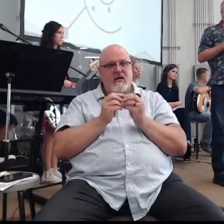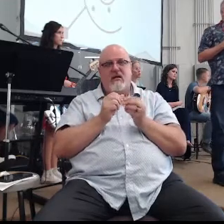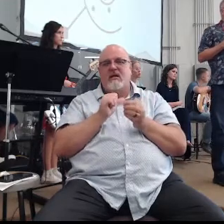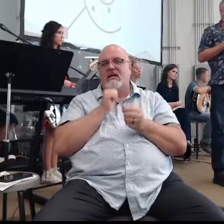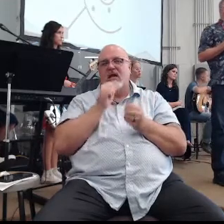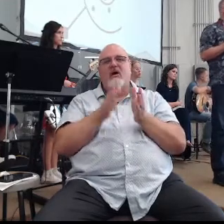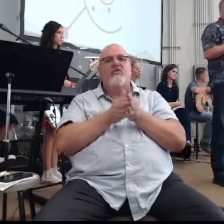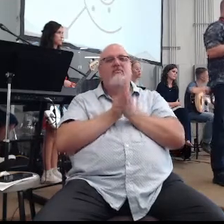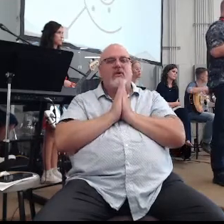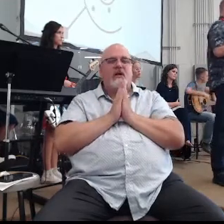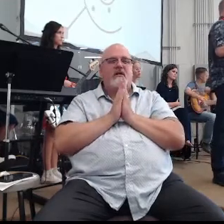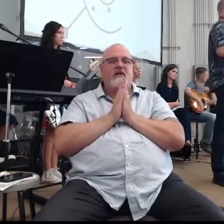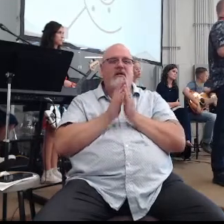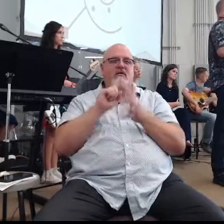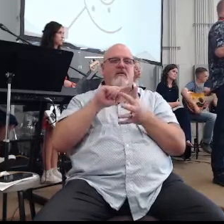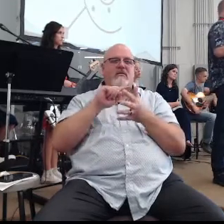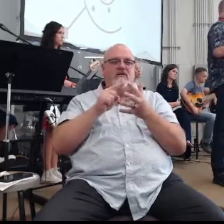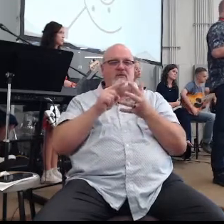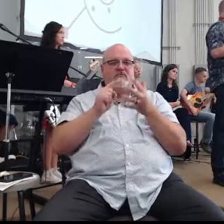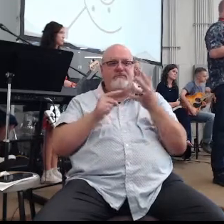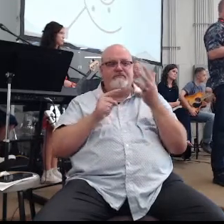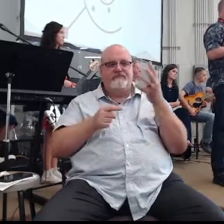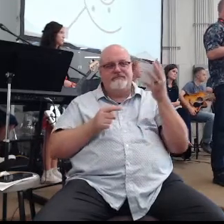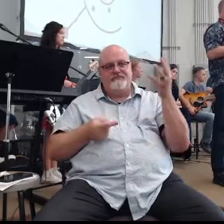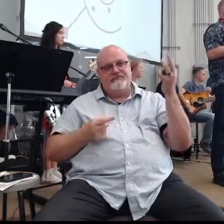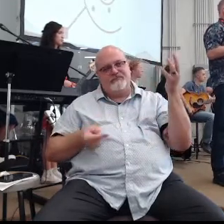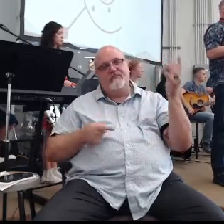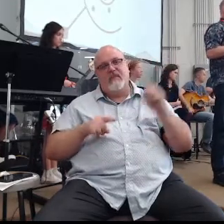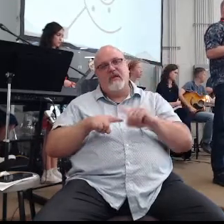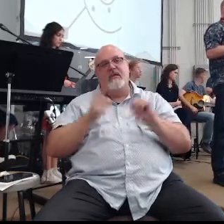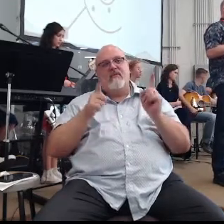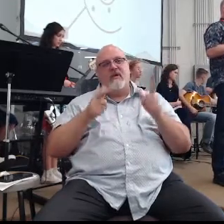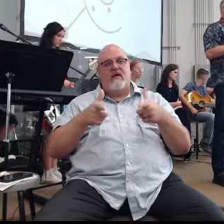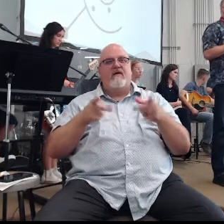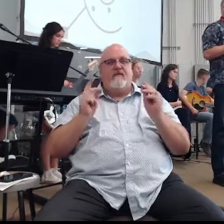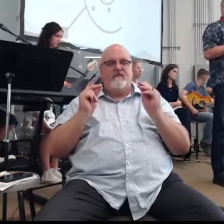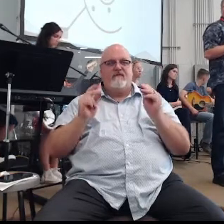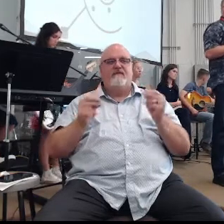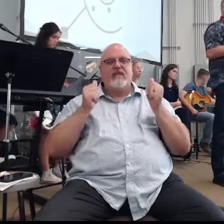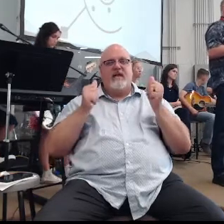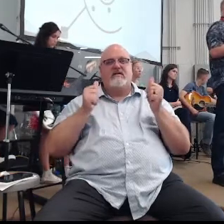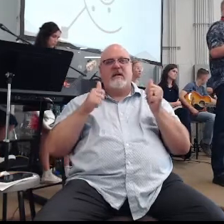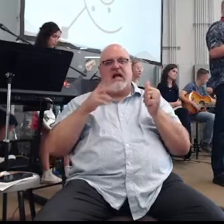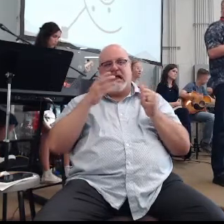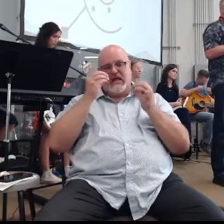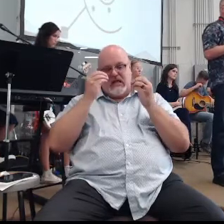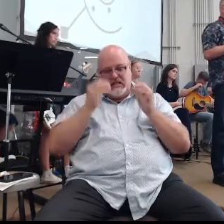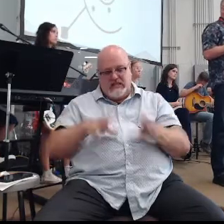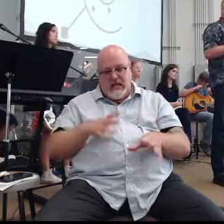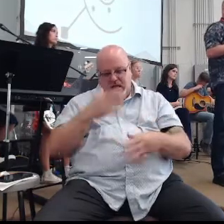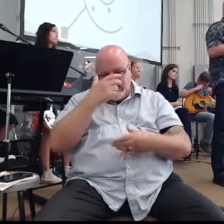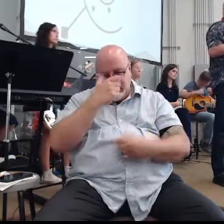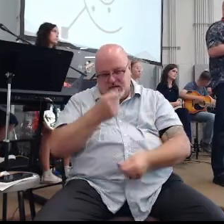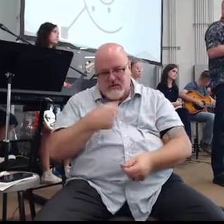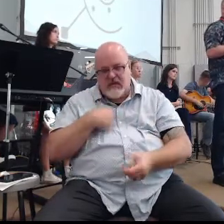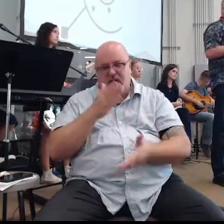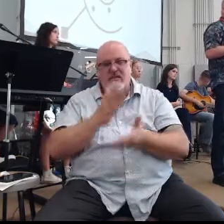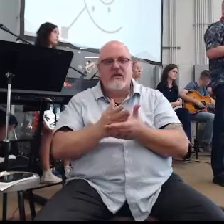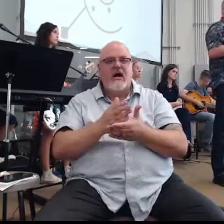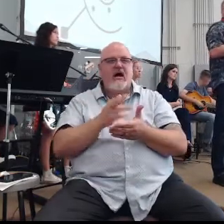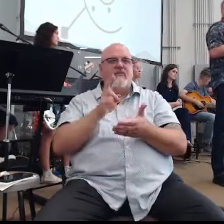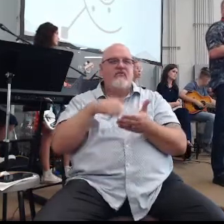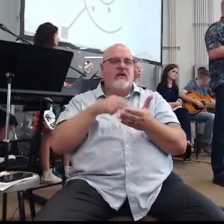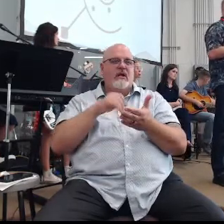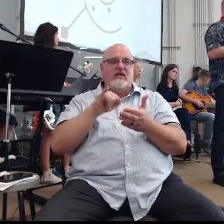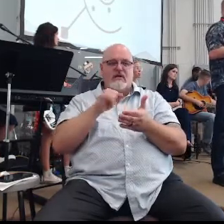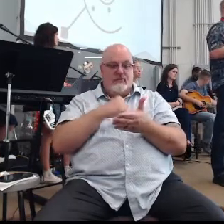weren't praying, we weren't, it just, it was different and immediately I lost interest. I stopped reading, I stopped journaling,